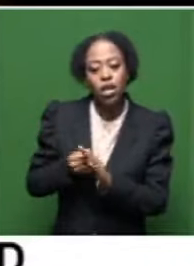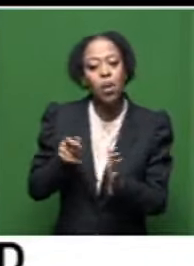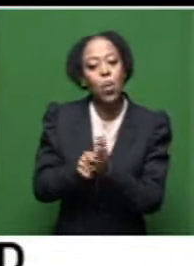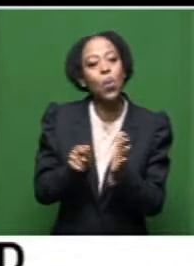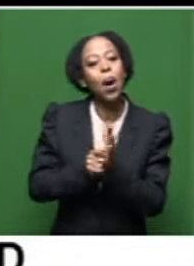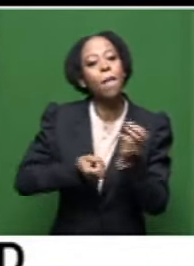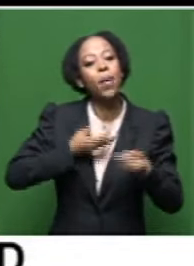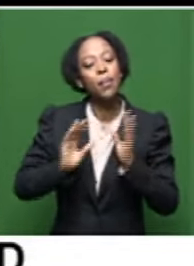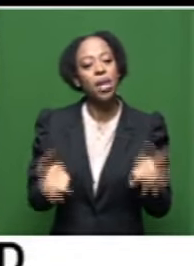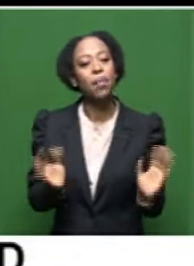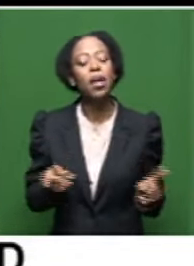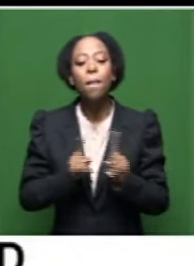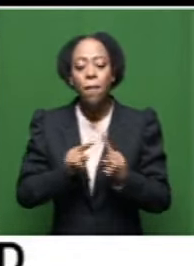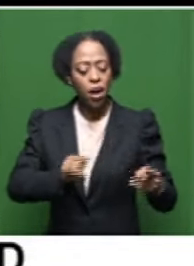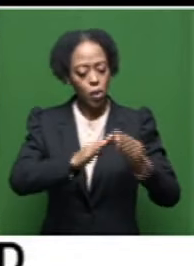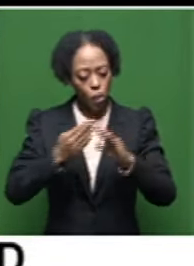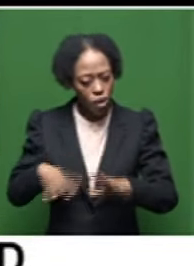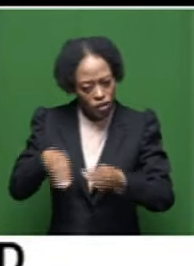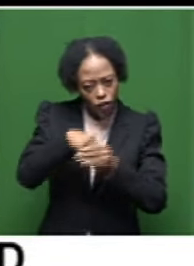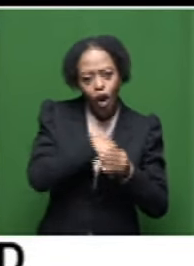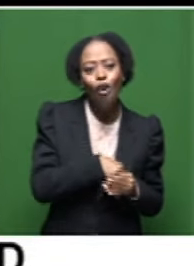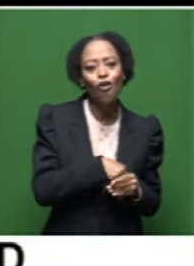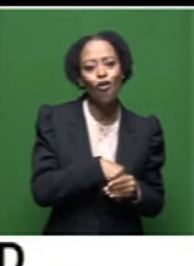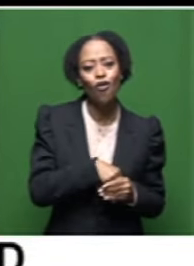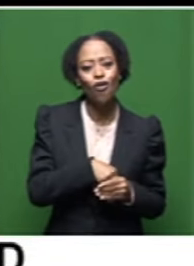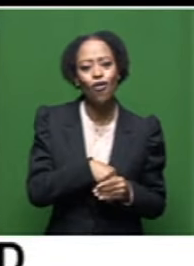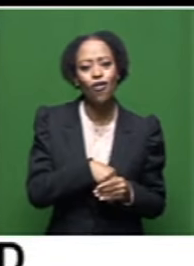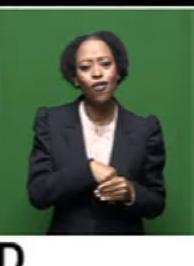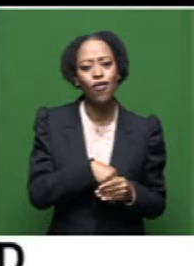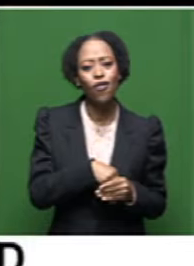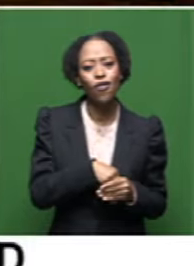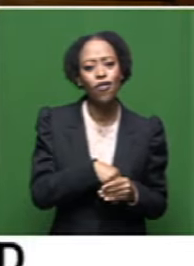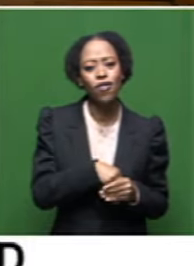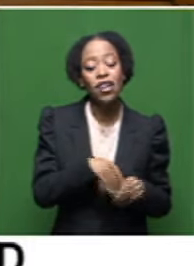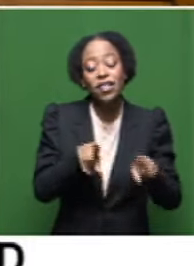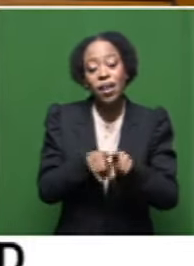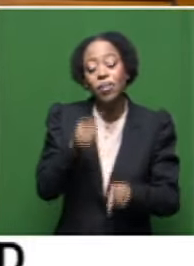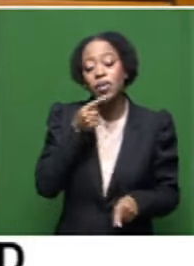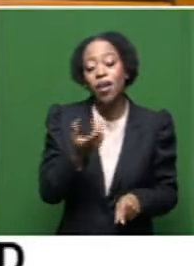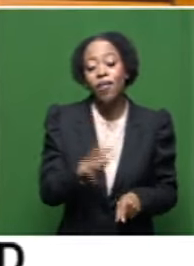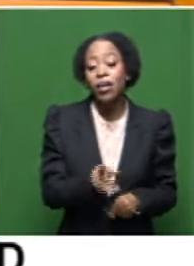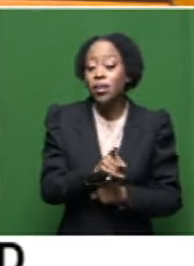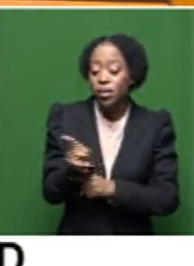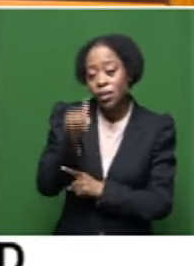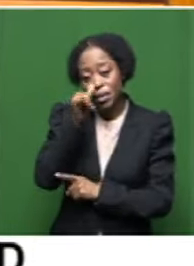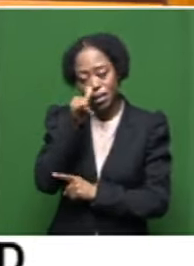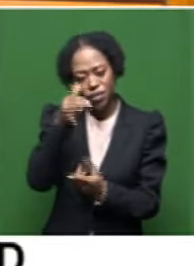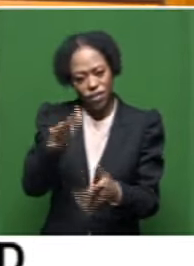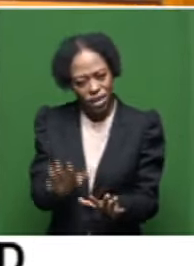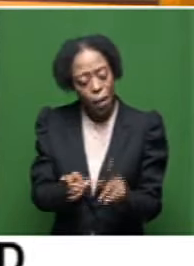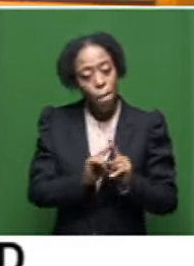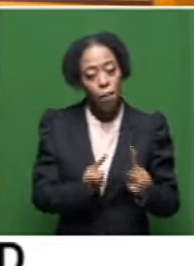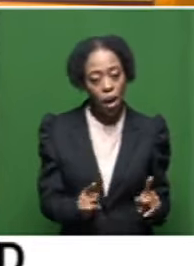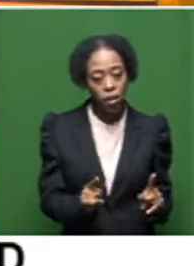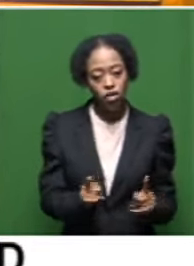he wrote poetry, but his community involvement, you know, uh, he, as, as said earlier, he, was a gangster, uh,